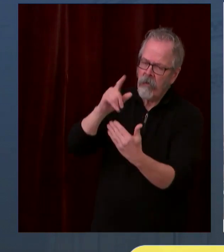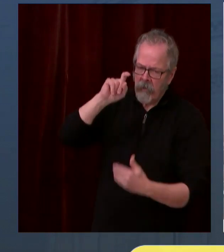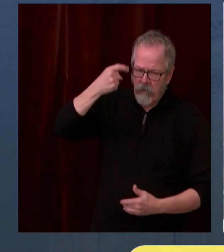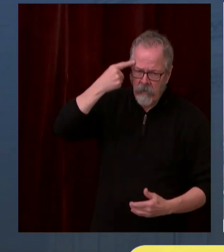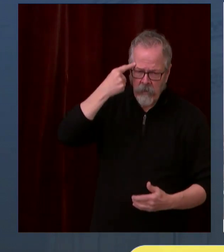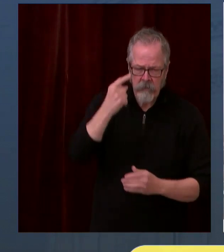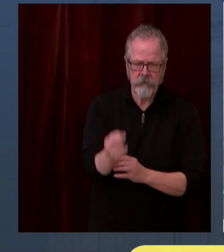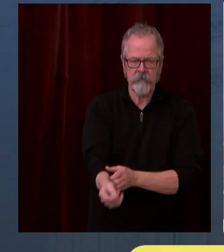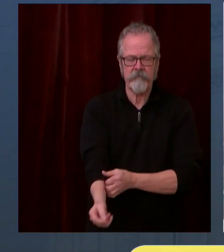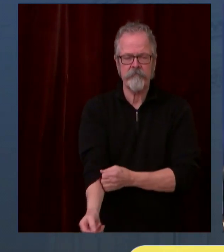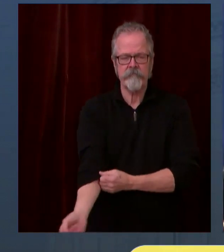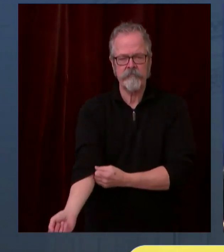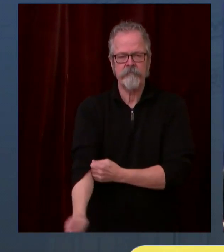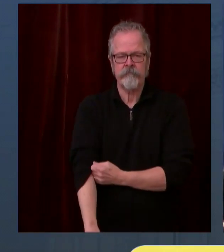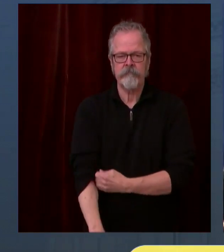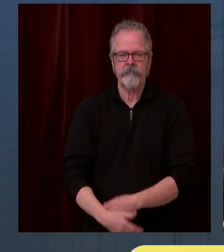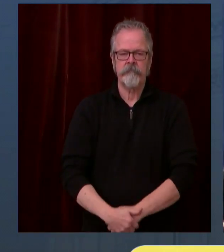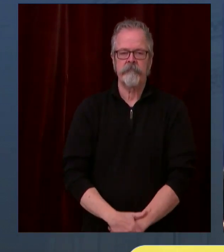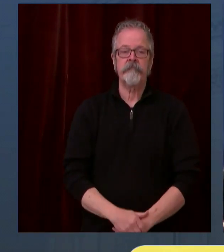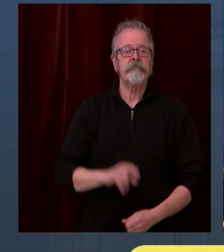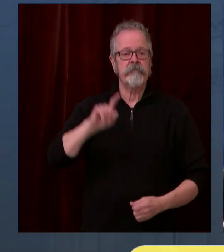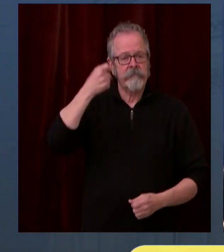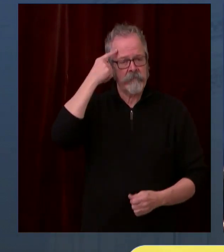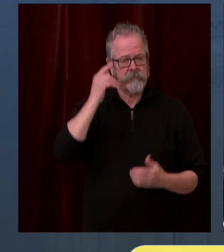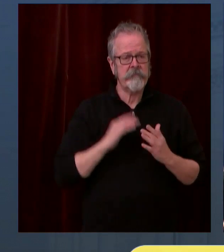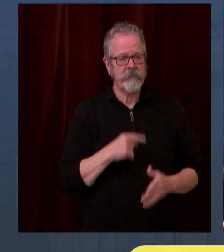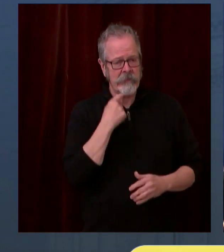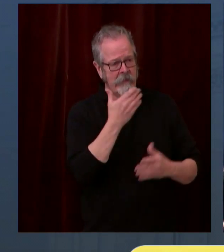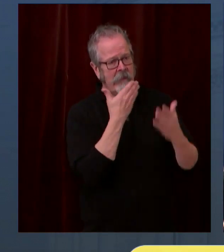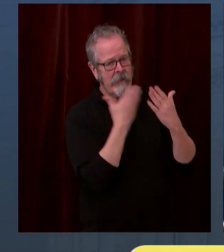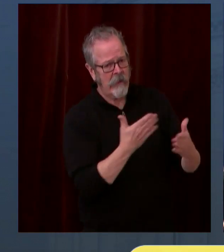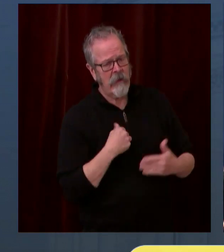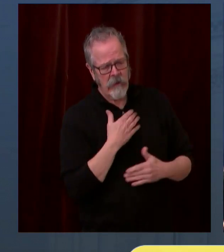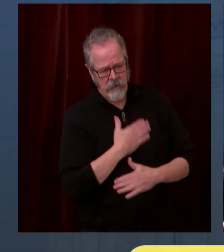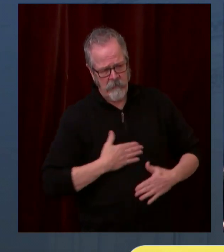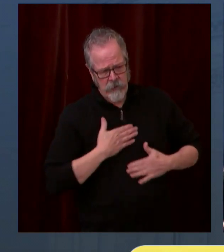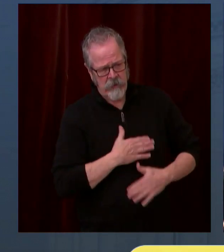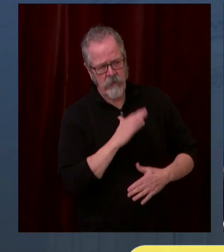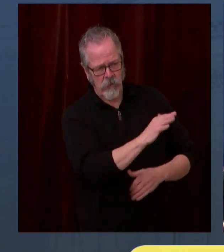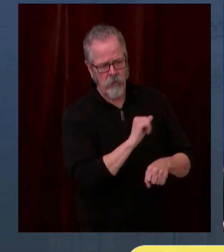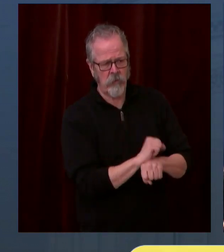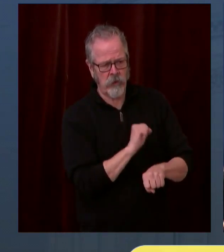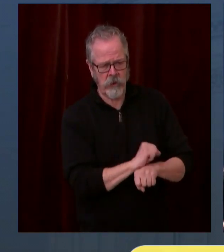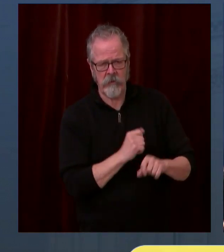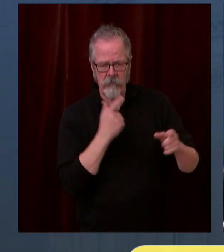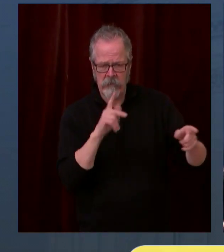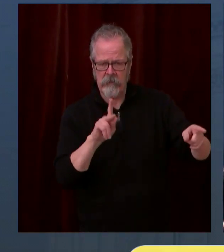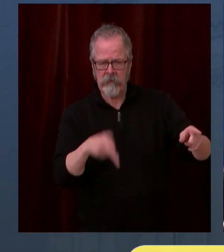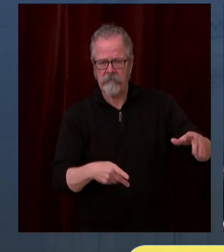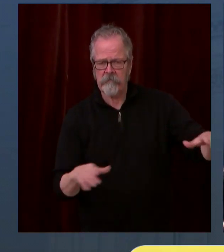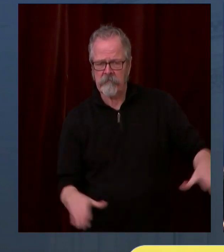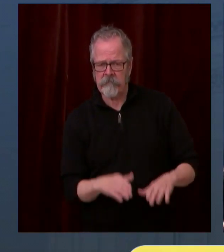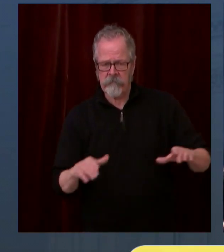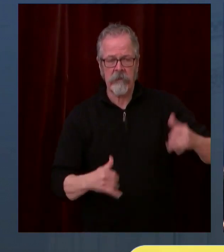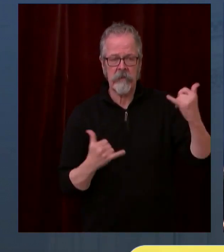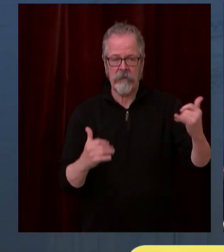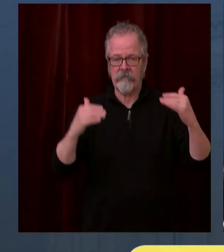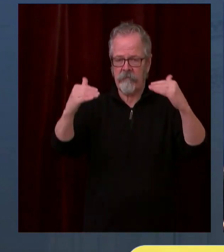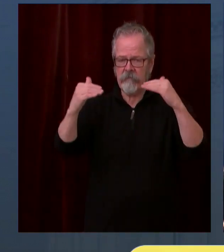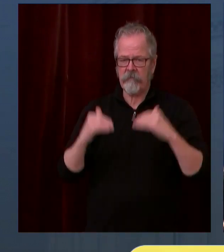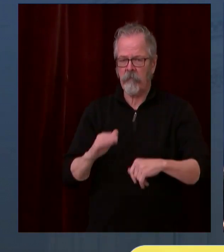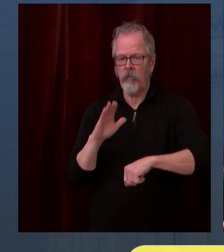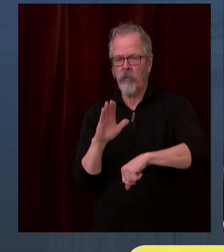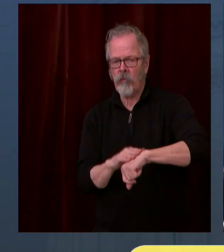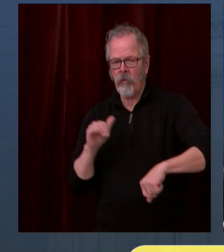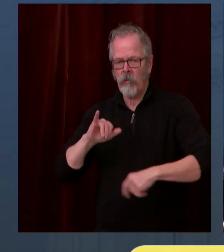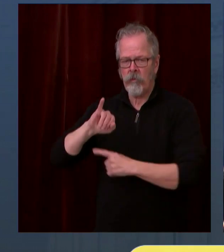your making health care available to folks. Now we have Jane Hopkins of SEIU. Jane, thanks for joining us. Thank